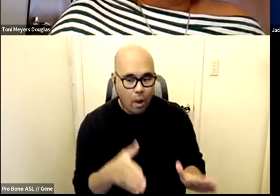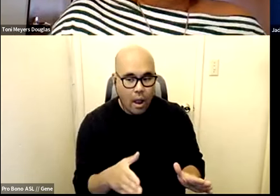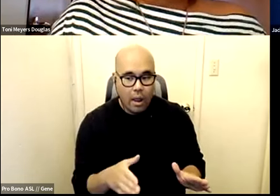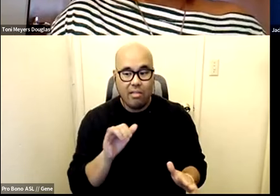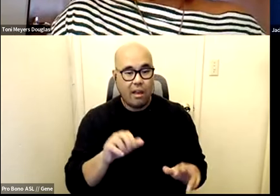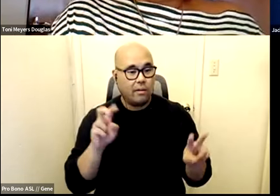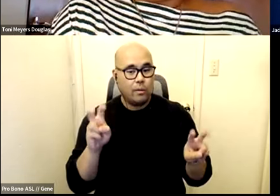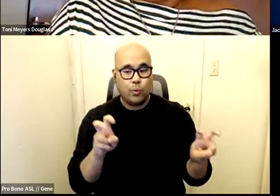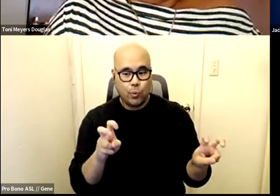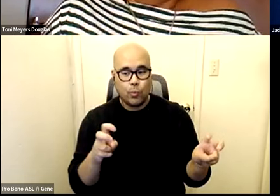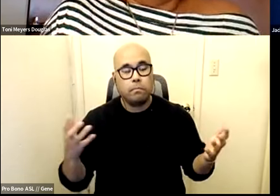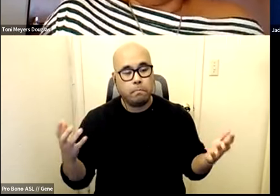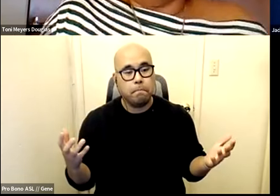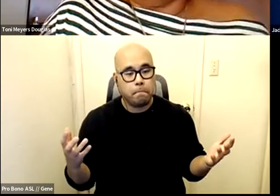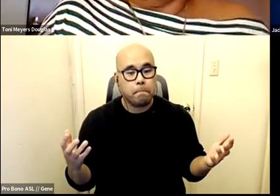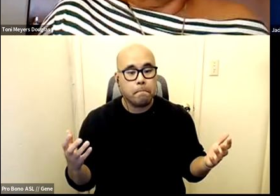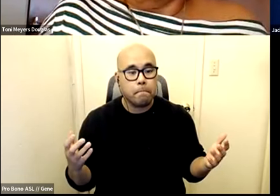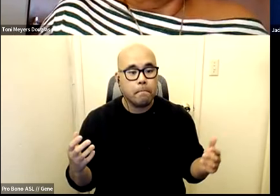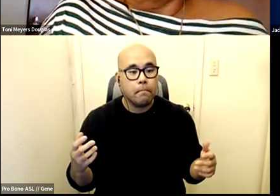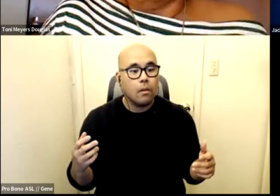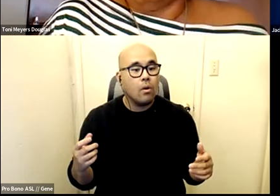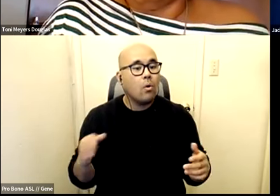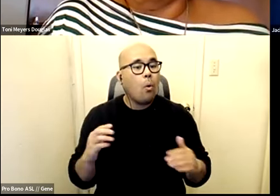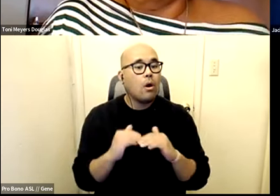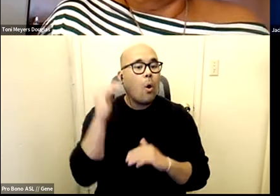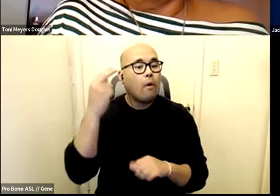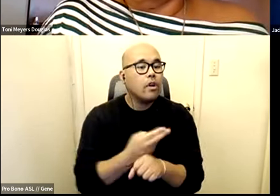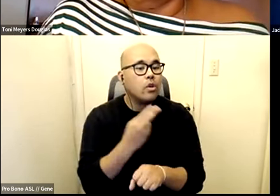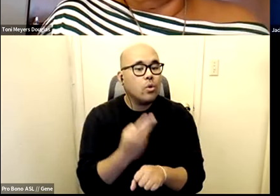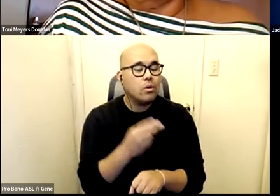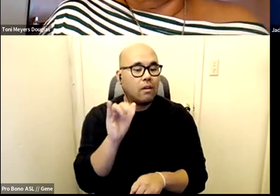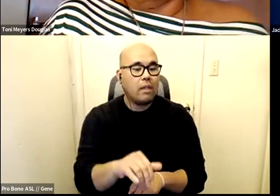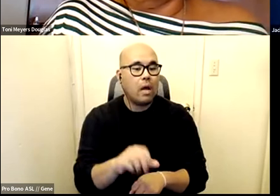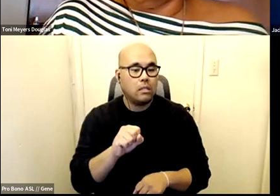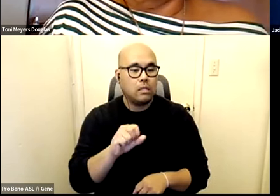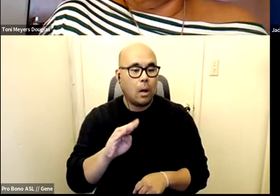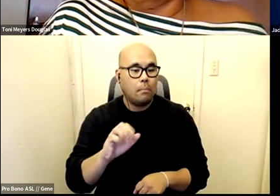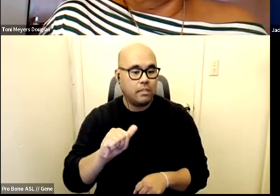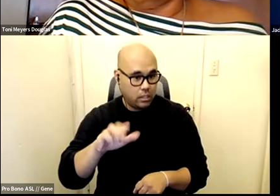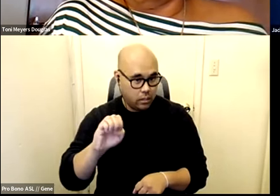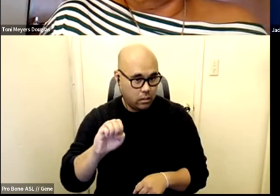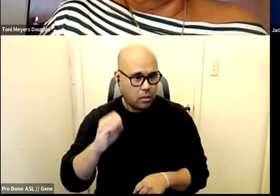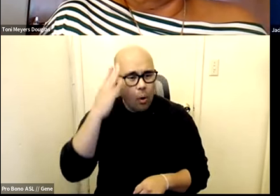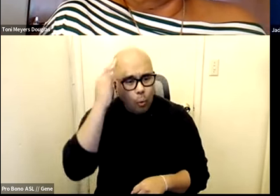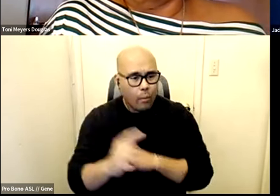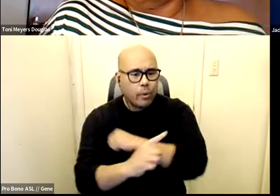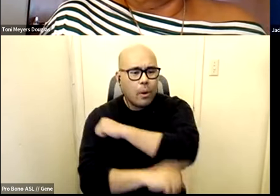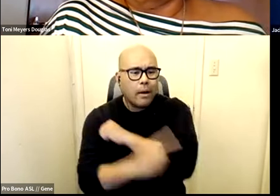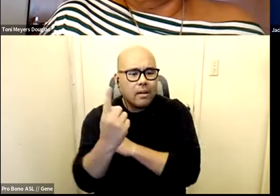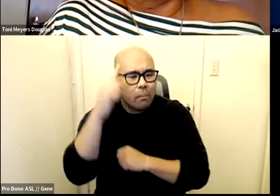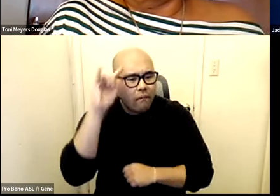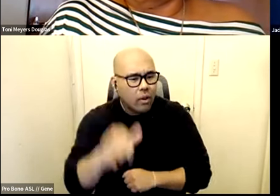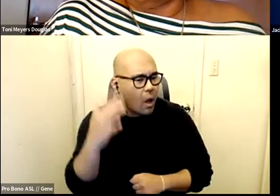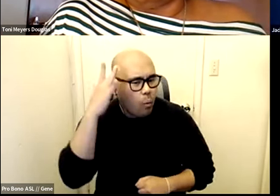an overuse of a substance, why would you punish someone for that?